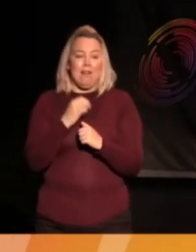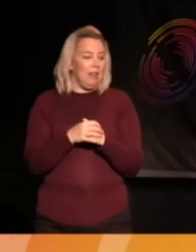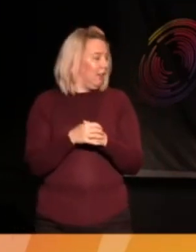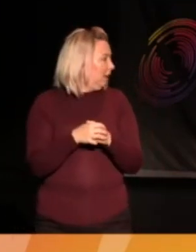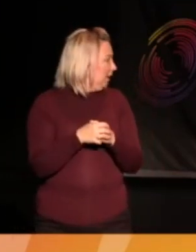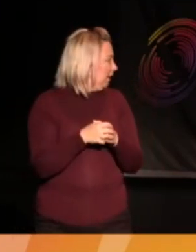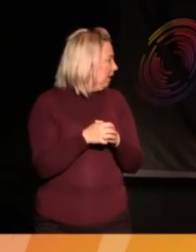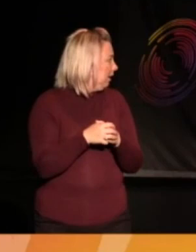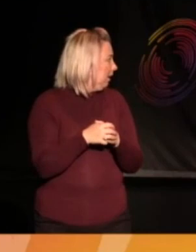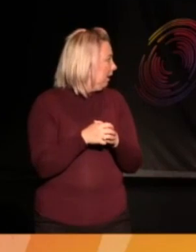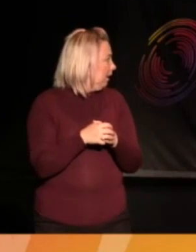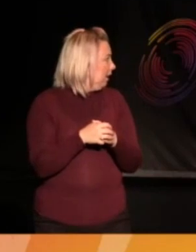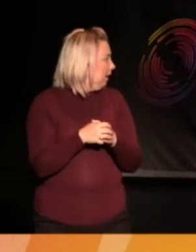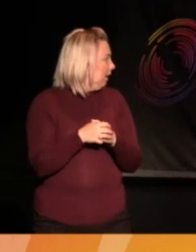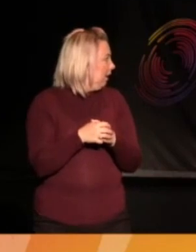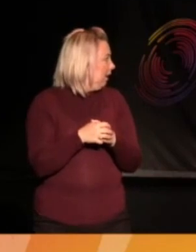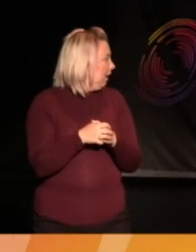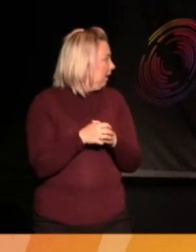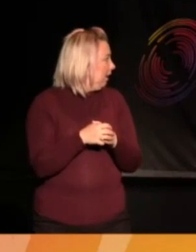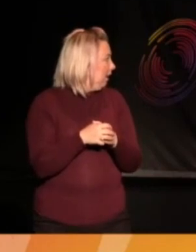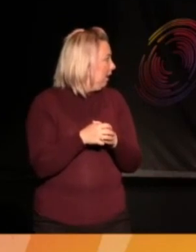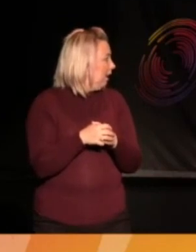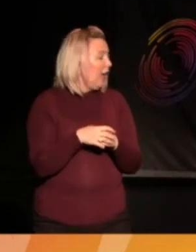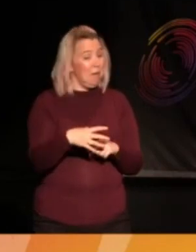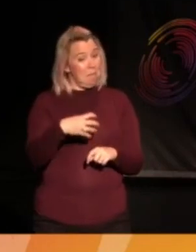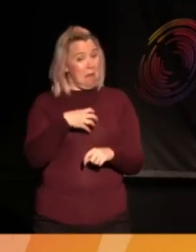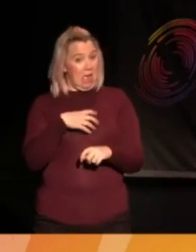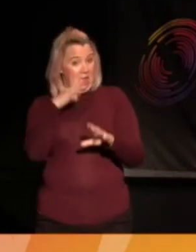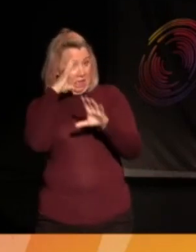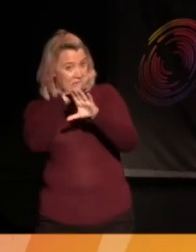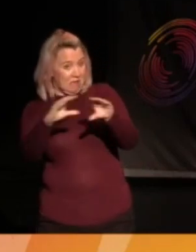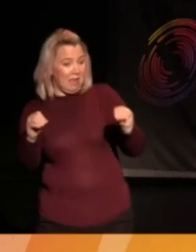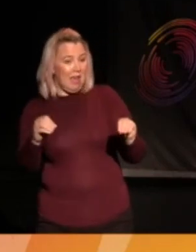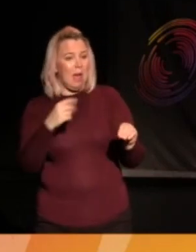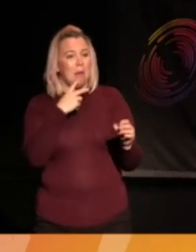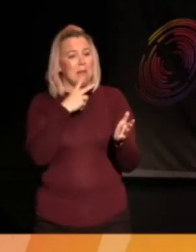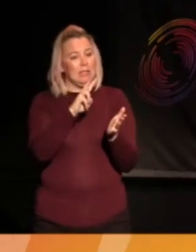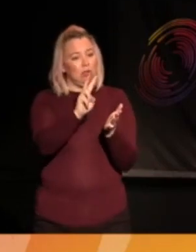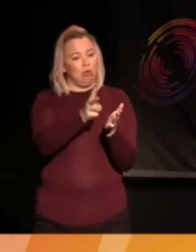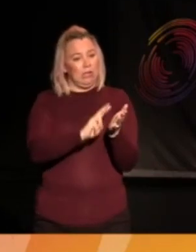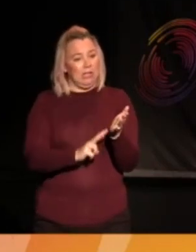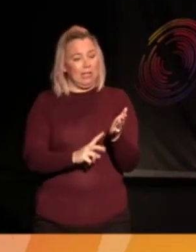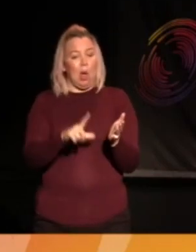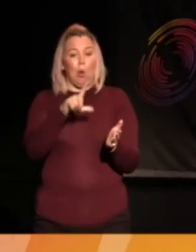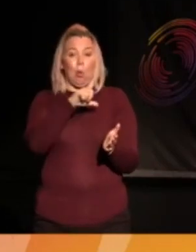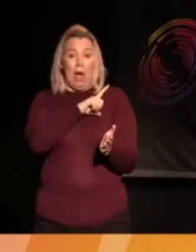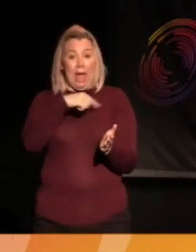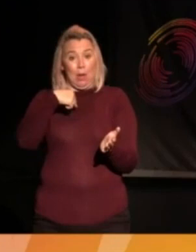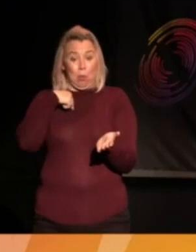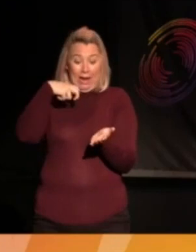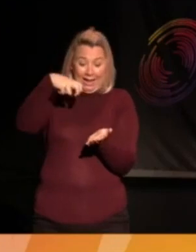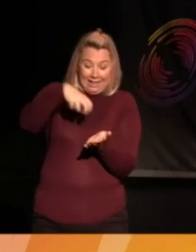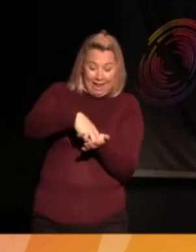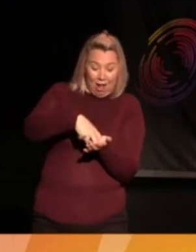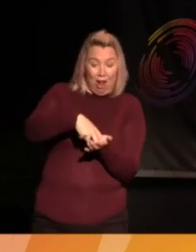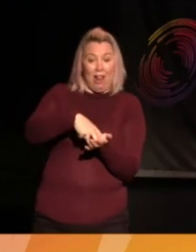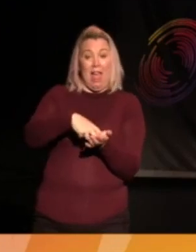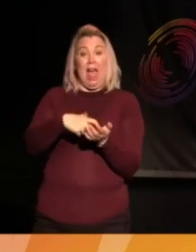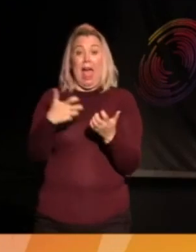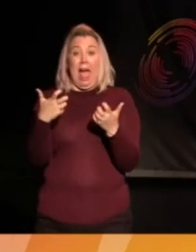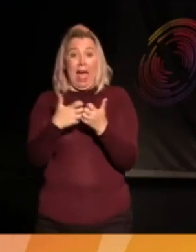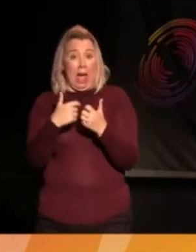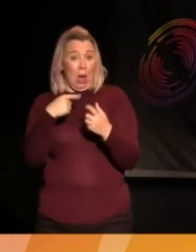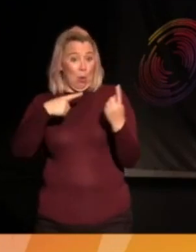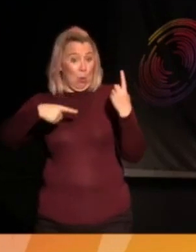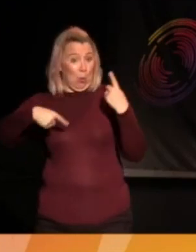I'm going to give a mayoral edict before this conference ends, which is I'm asking all of you to read Why We Kneel, How We Rise. I promise you it will